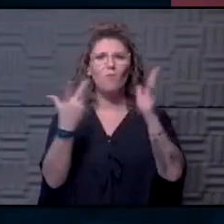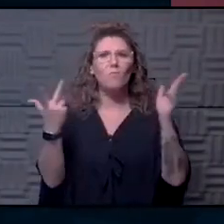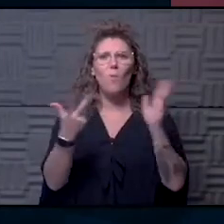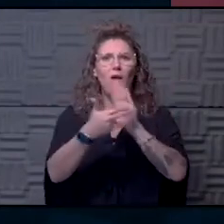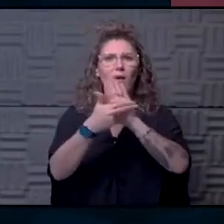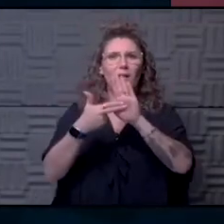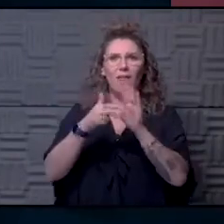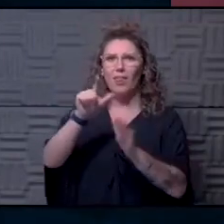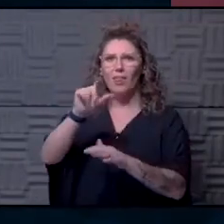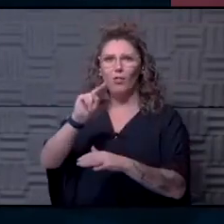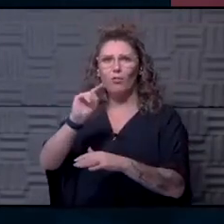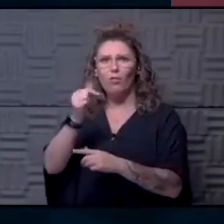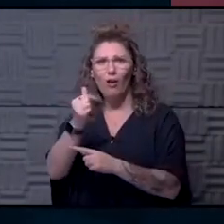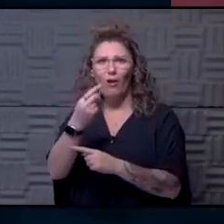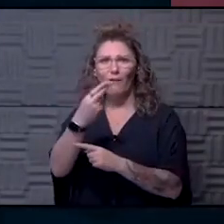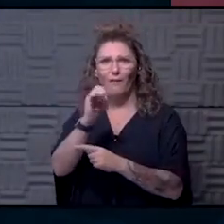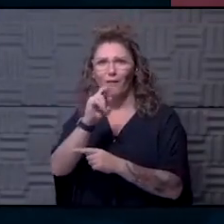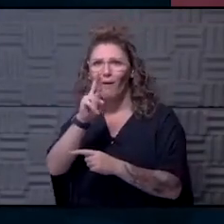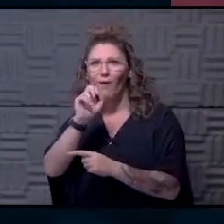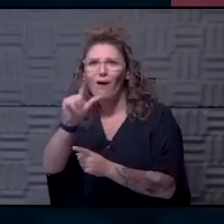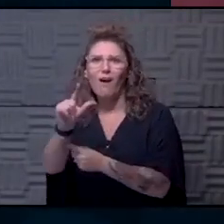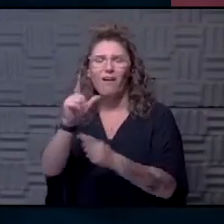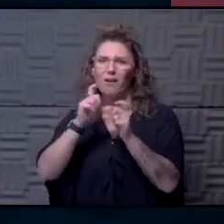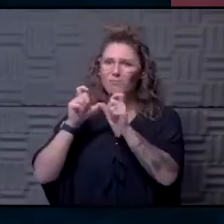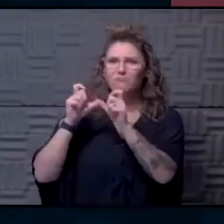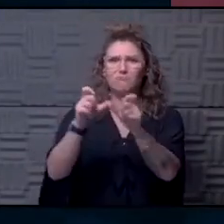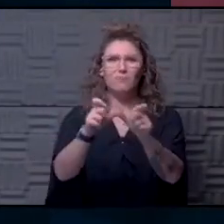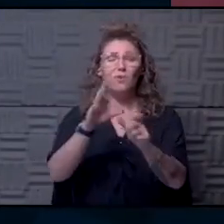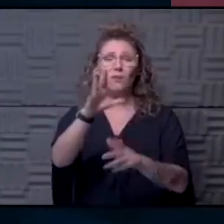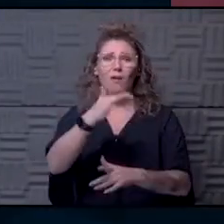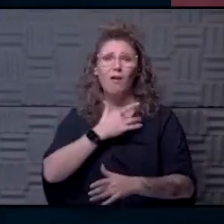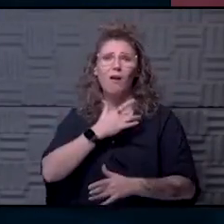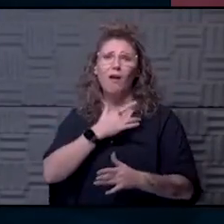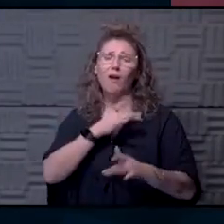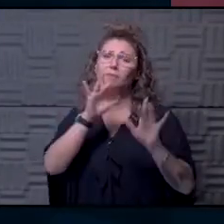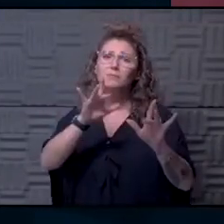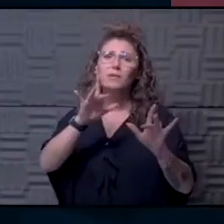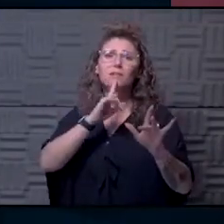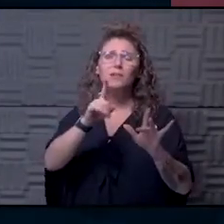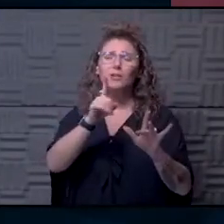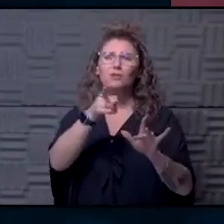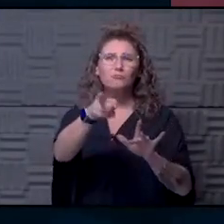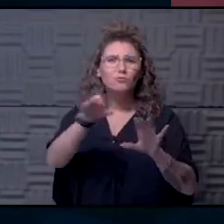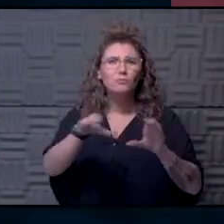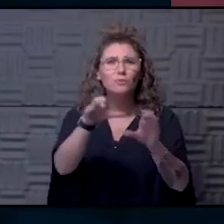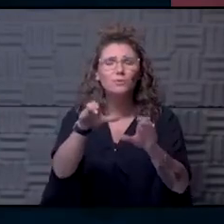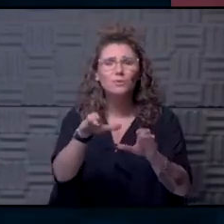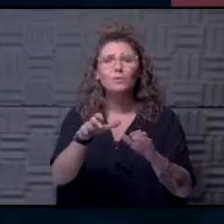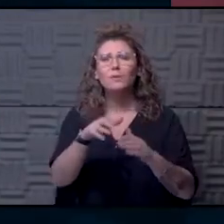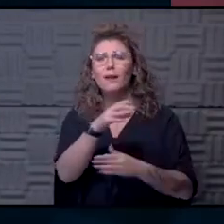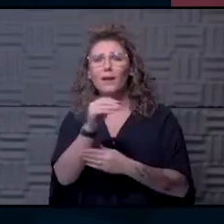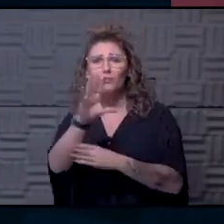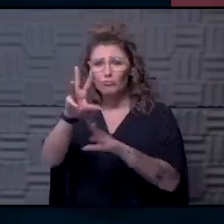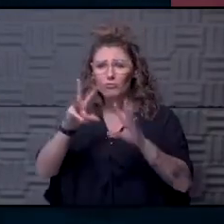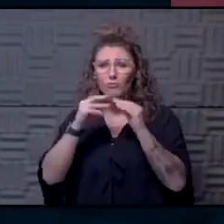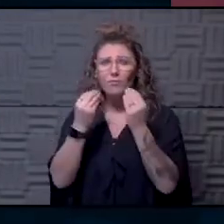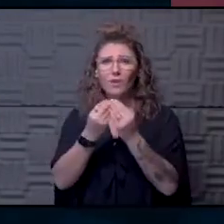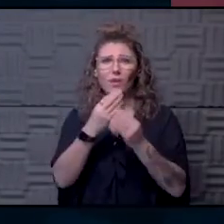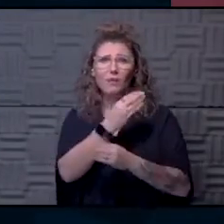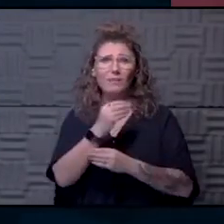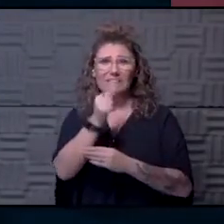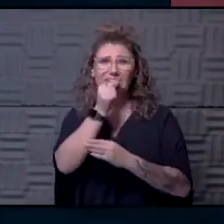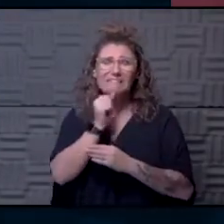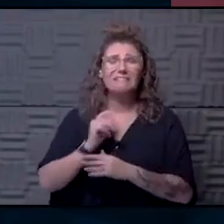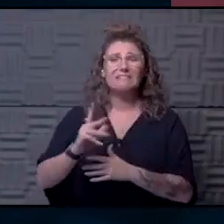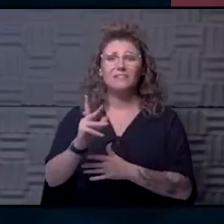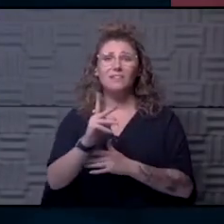and, uh, our hearts go out to you and to your family for the hard work that you've put in. They've had to put in, um, you know, the, the, the total of chronic